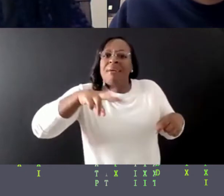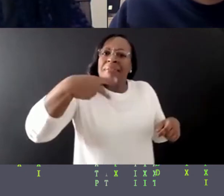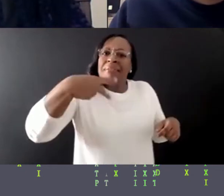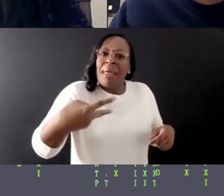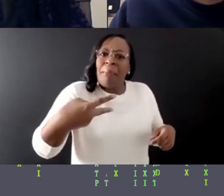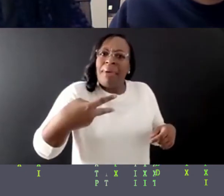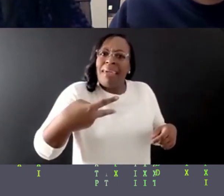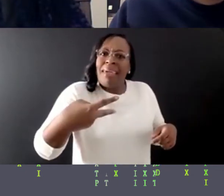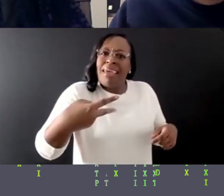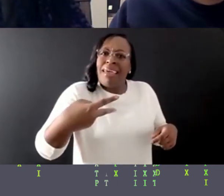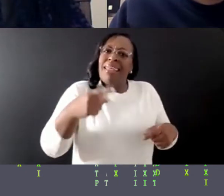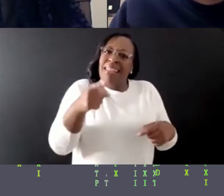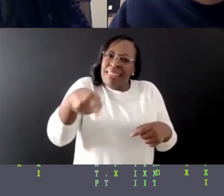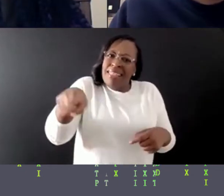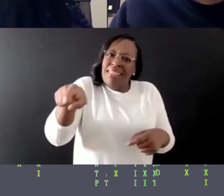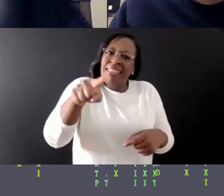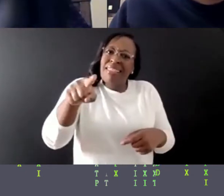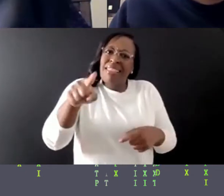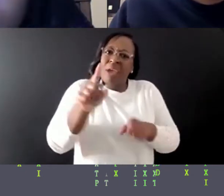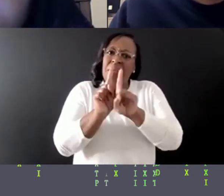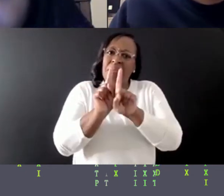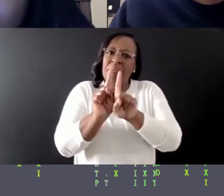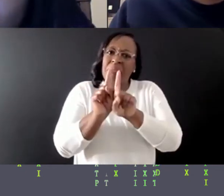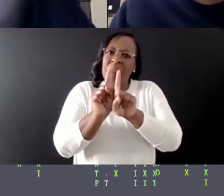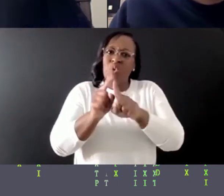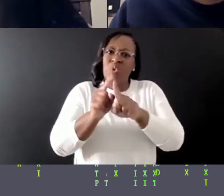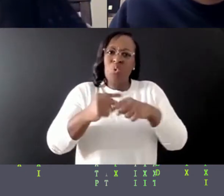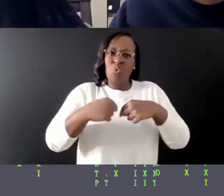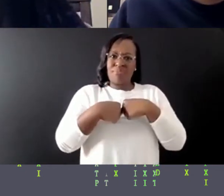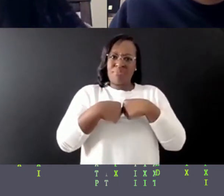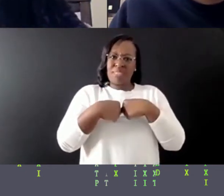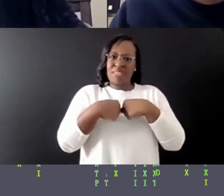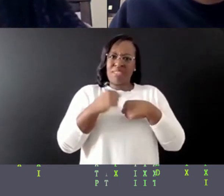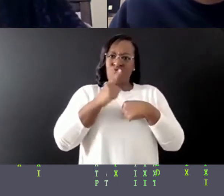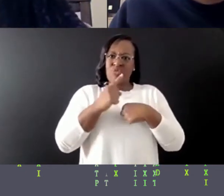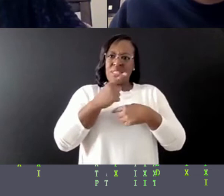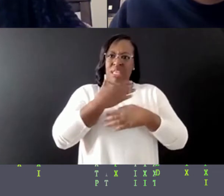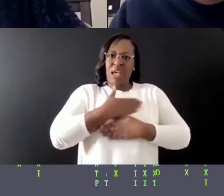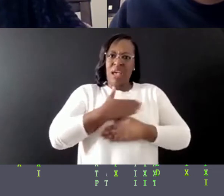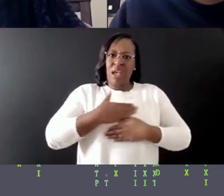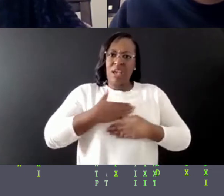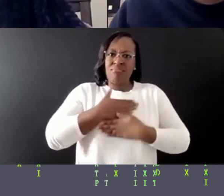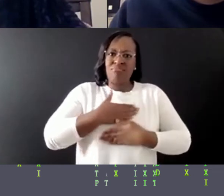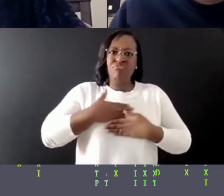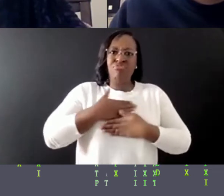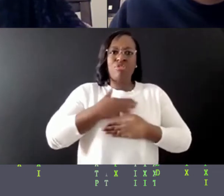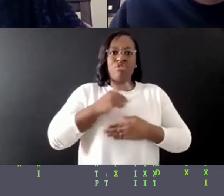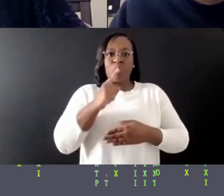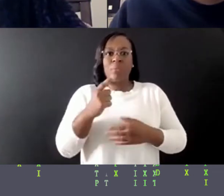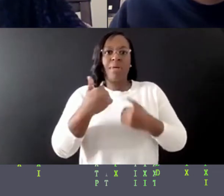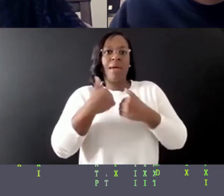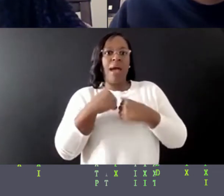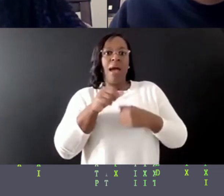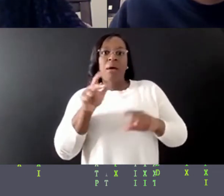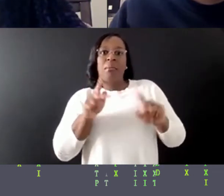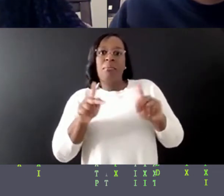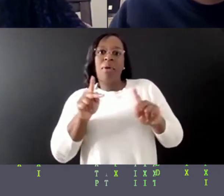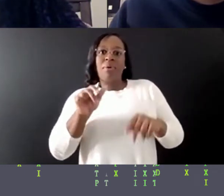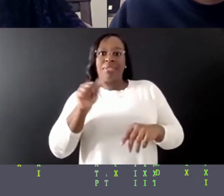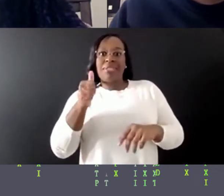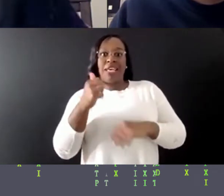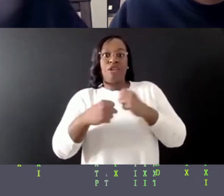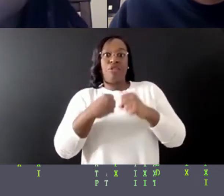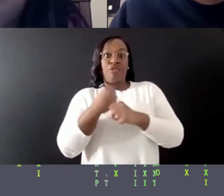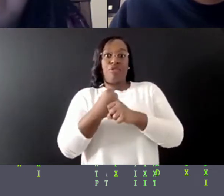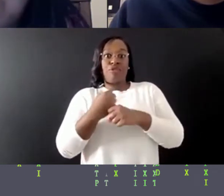what I want mentorship to look like. And I actually very much appreciate having folks who are 10 years my junior and folks who are 10 years